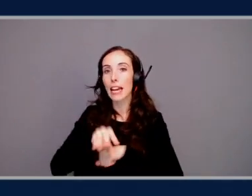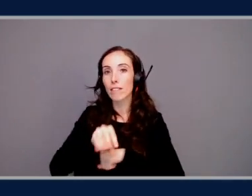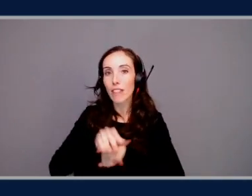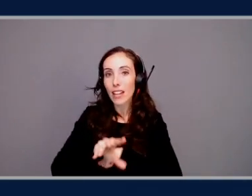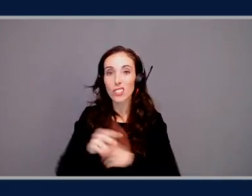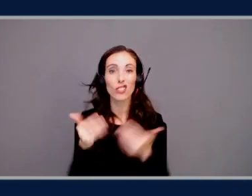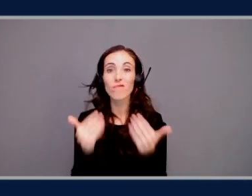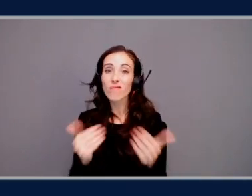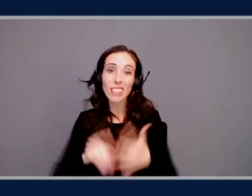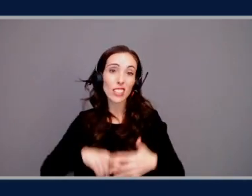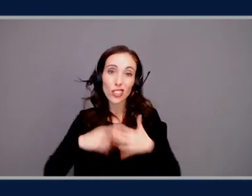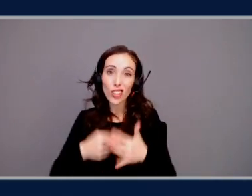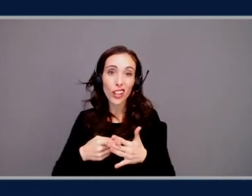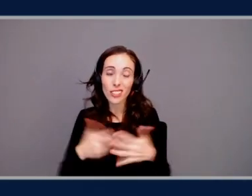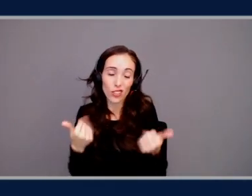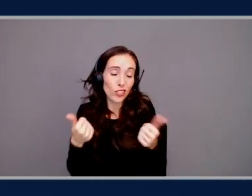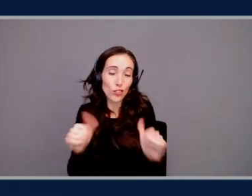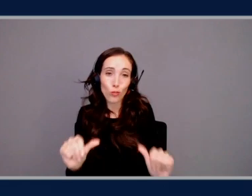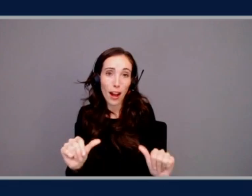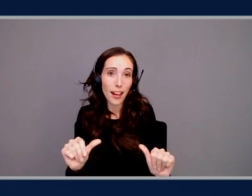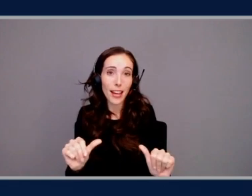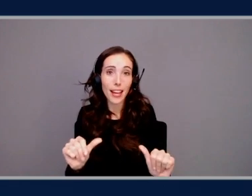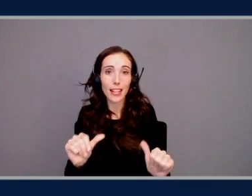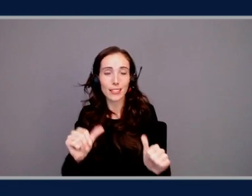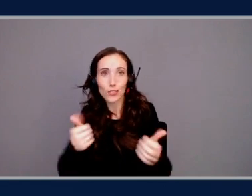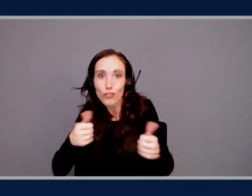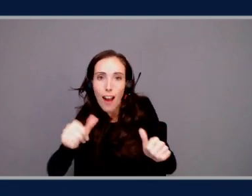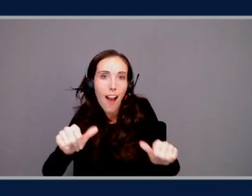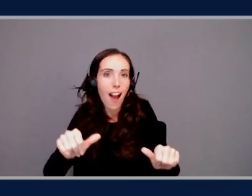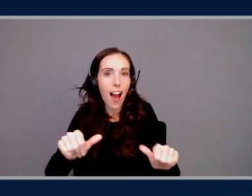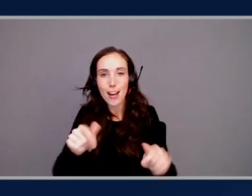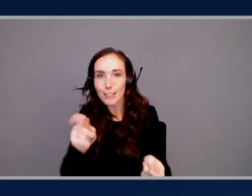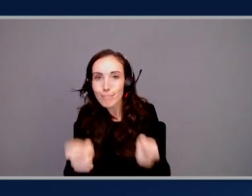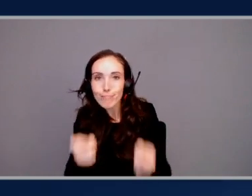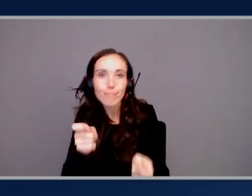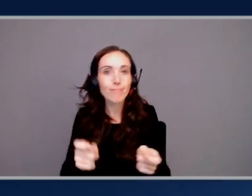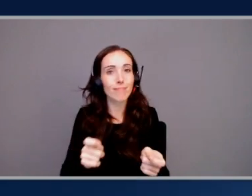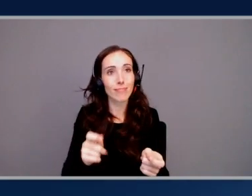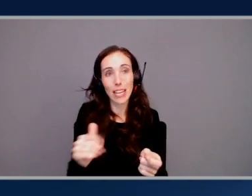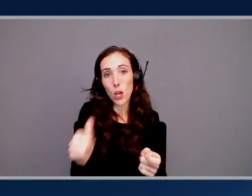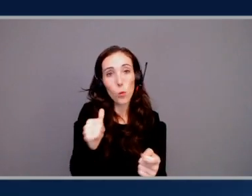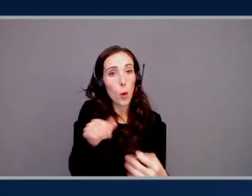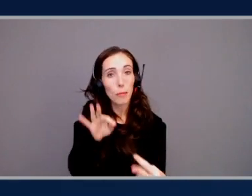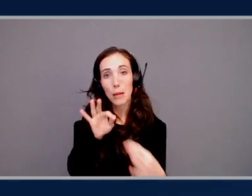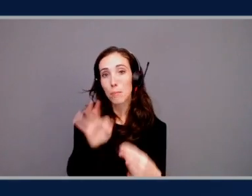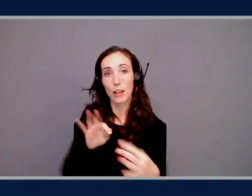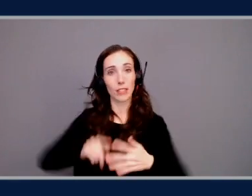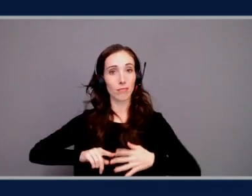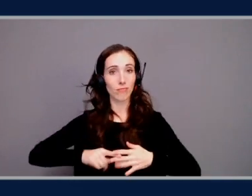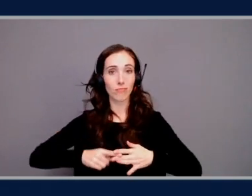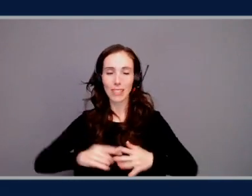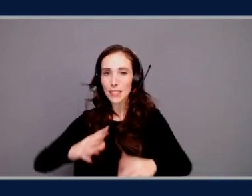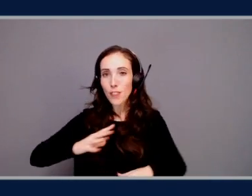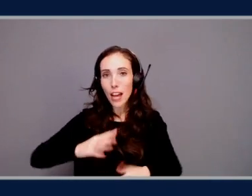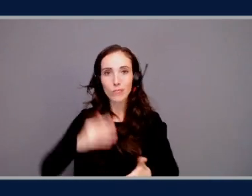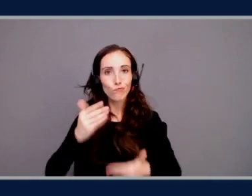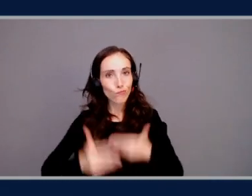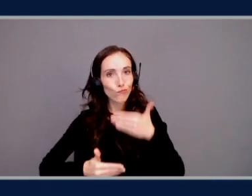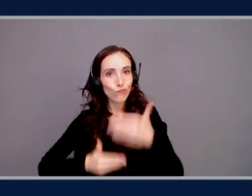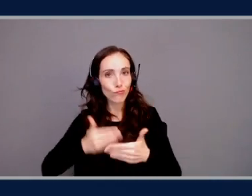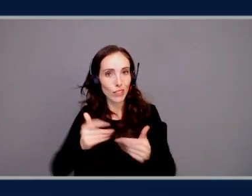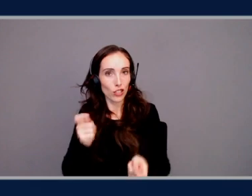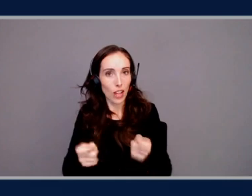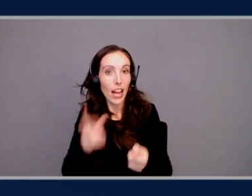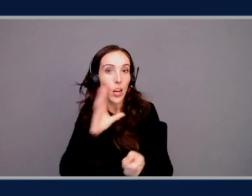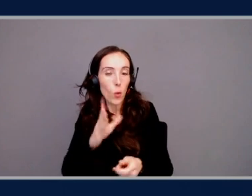get started. Awesome. Just try it out. Tinker. And it's okay. It's not going be perfect. And that's all right. Just try it. You will iterate on it. It will get